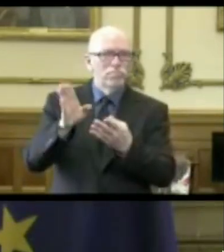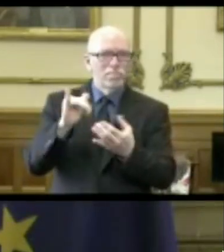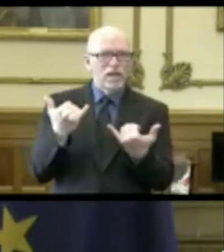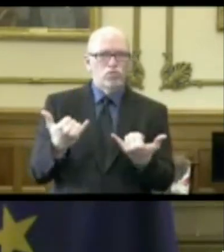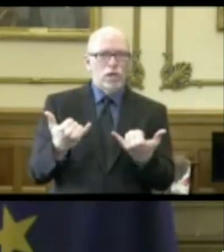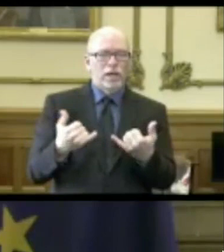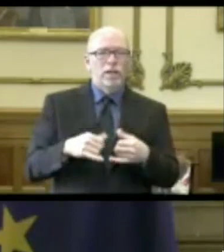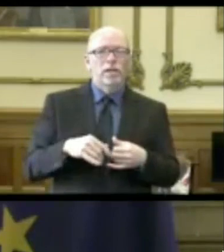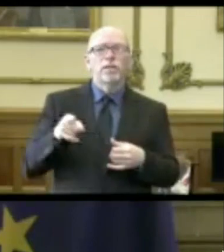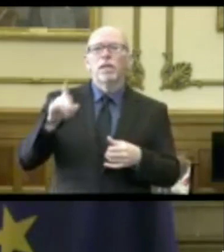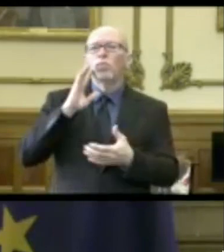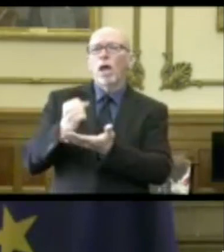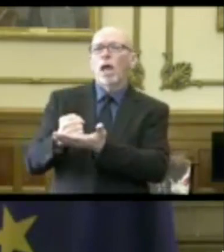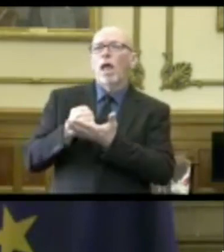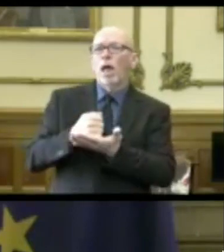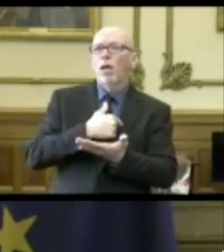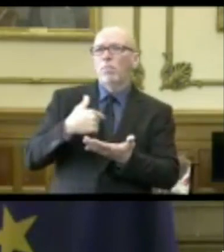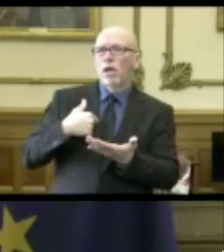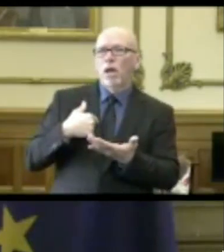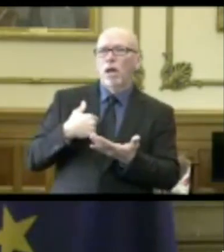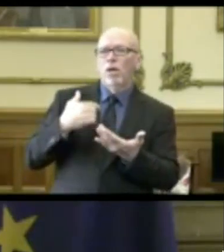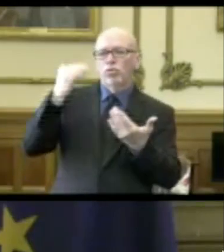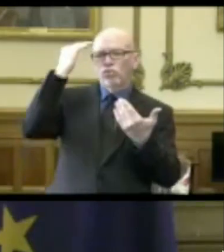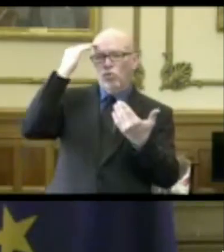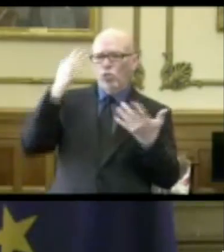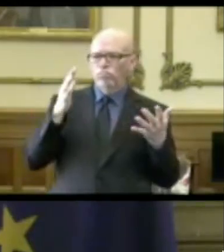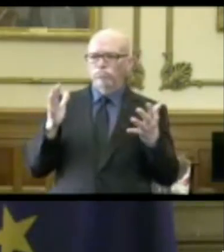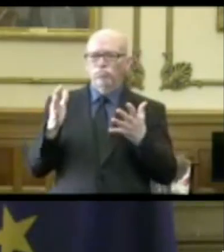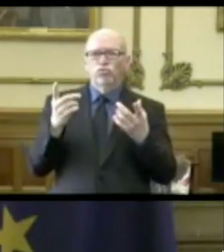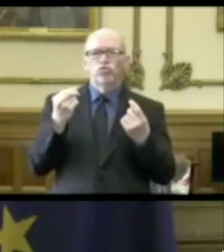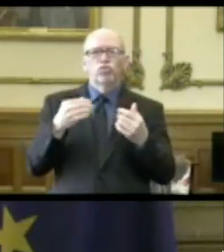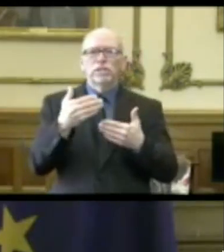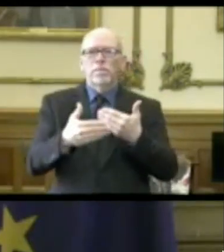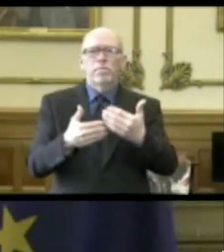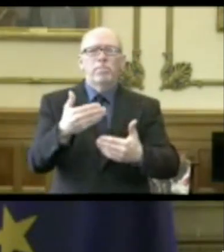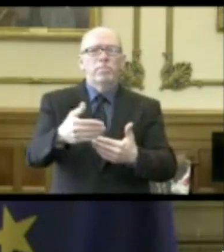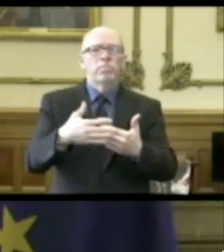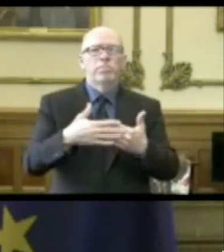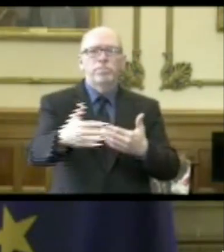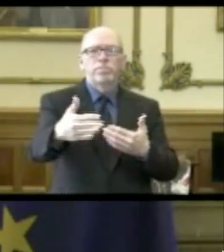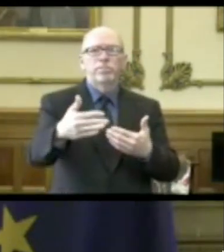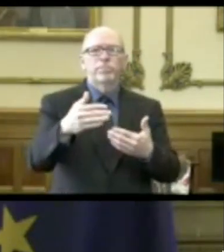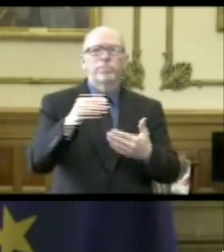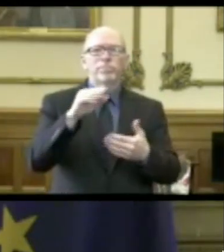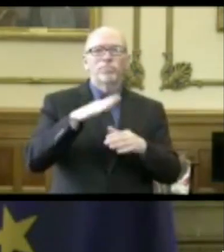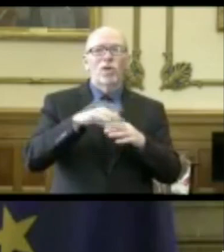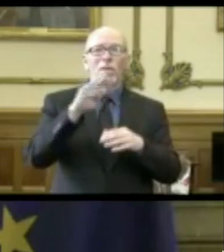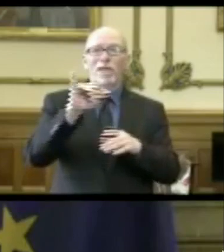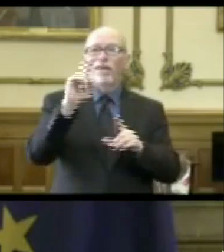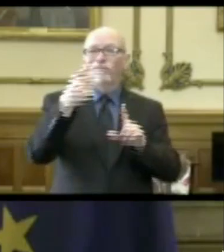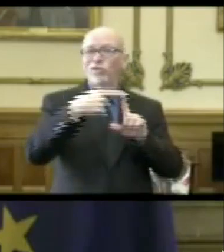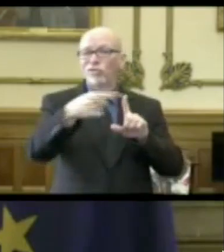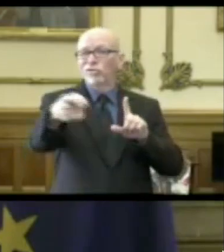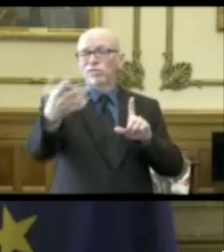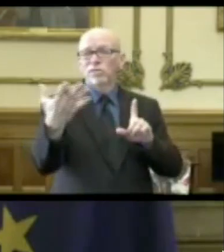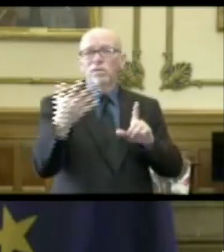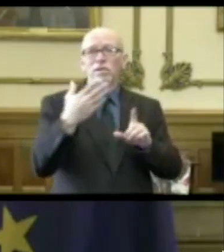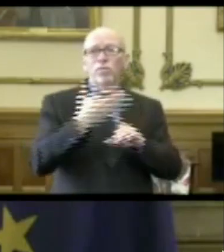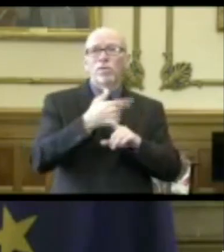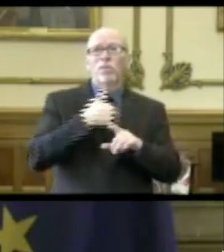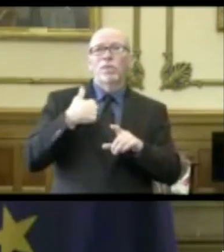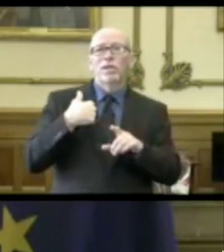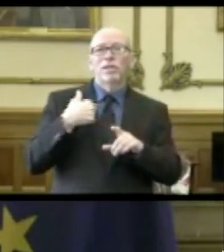today. and then that will help us inform those steps going forward come May 1 when we